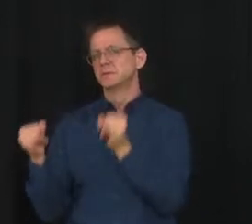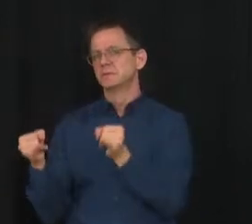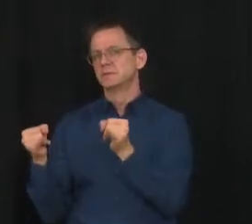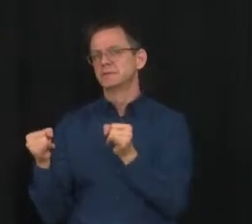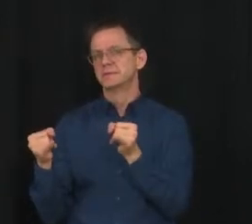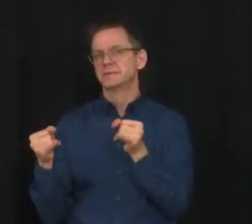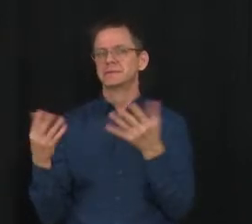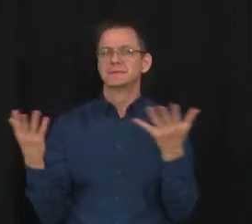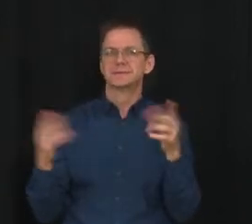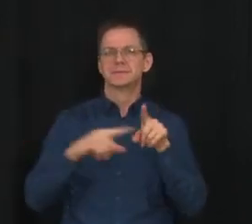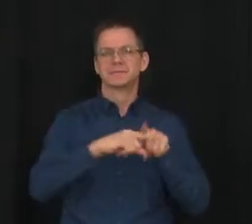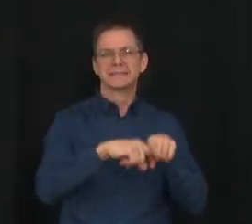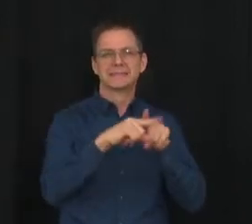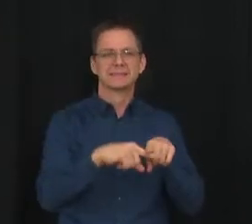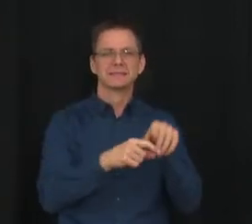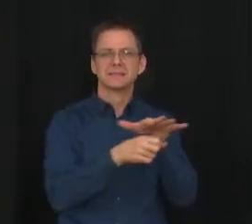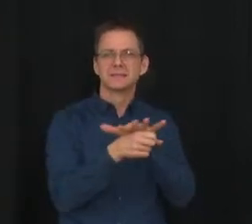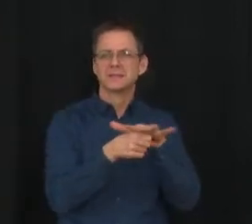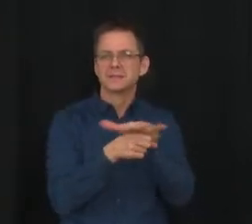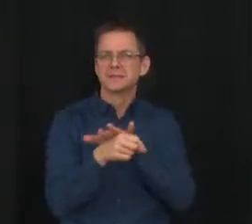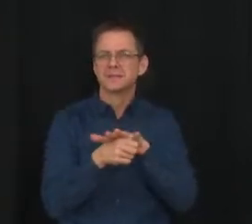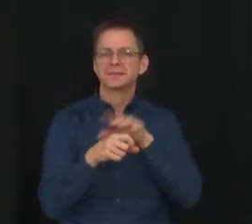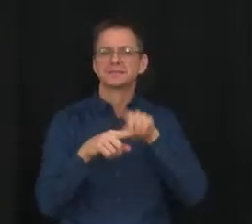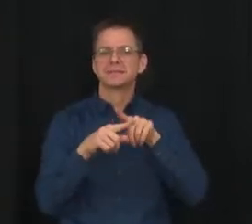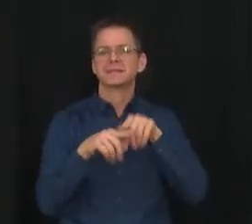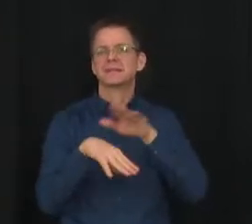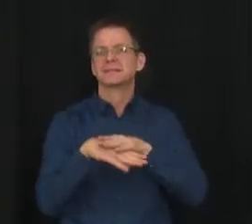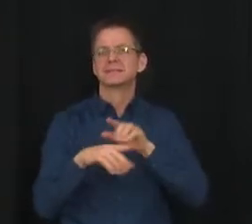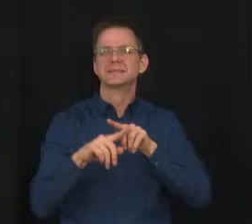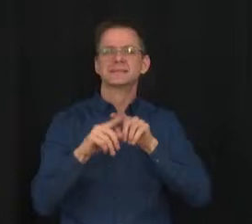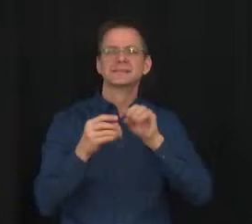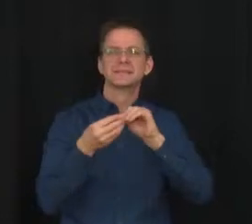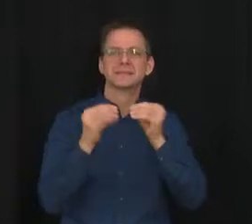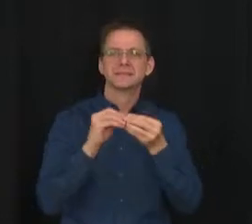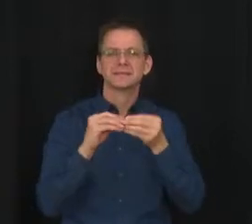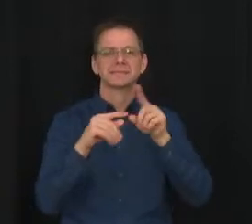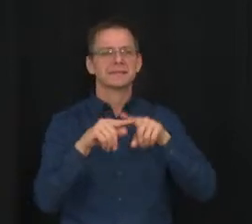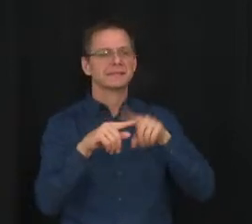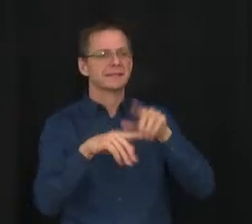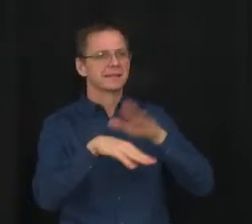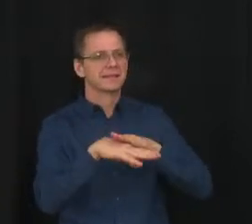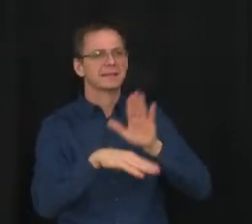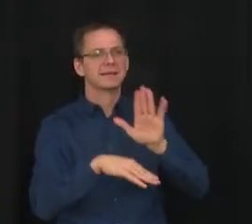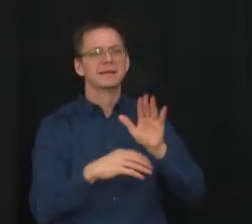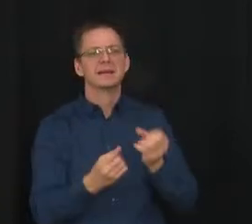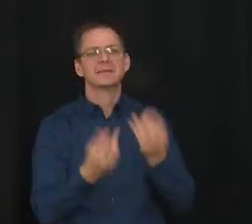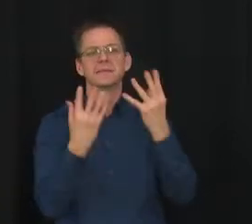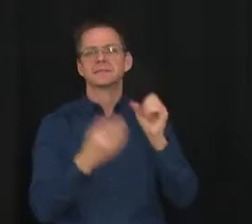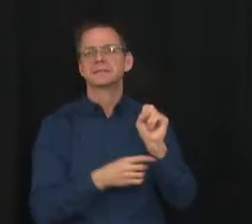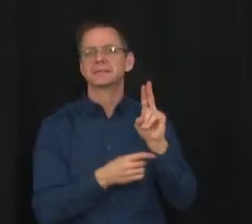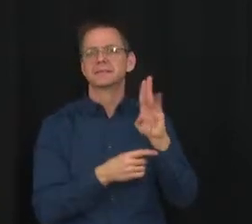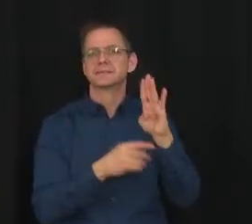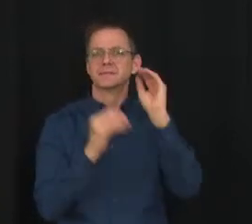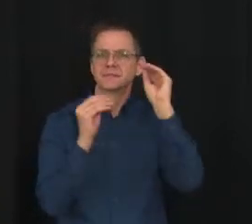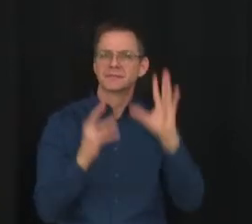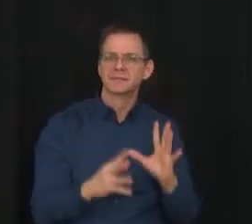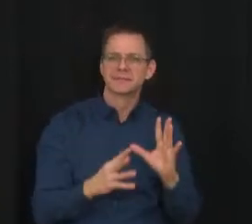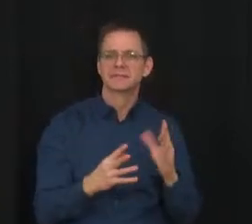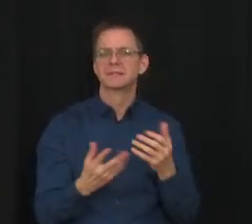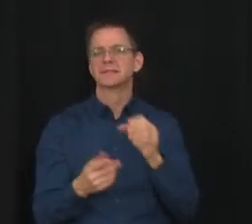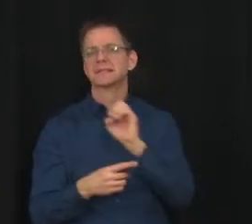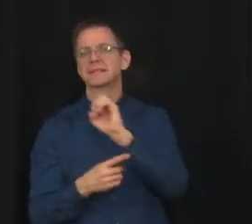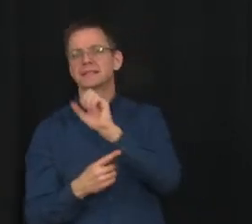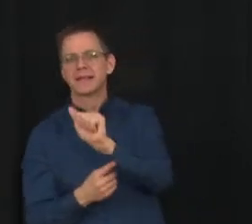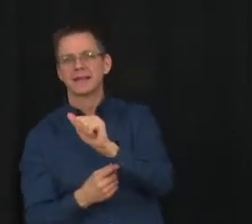substitute teachers, educational supports, et cetera. So it will look different across the province. What I'm hearing,